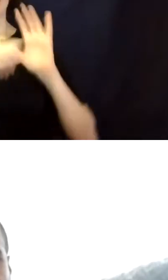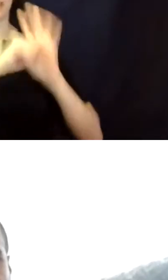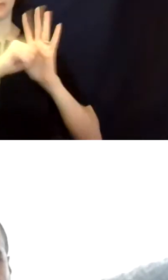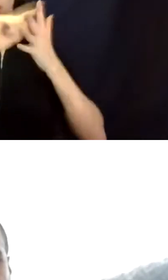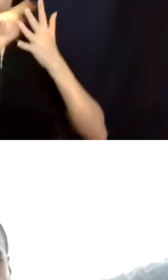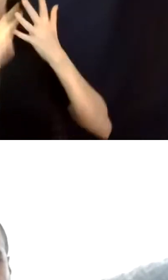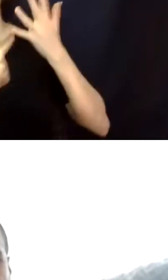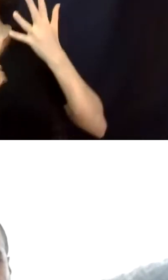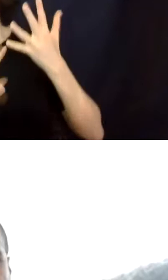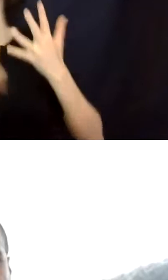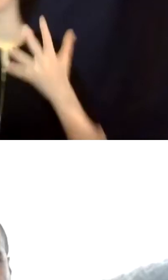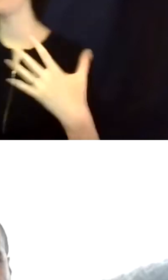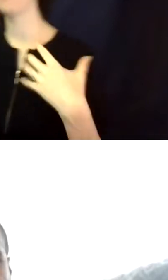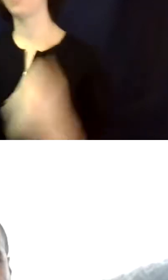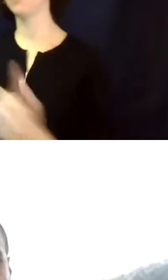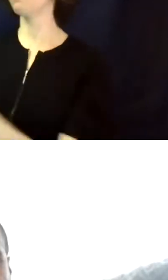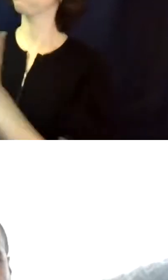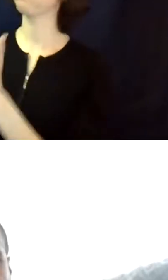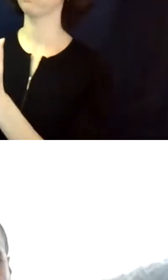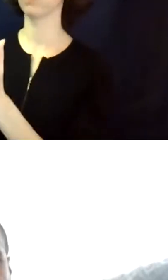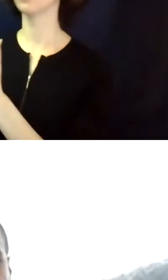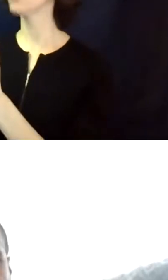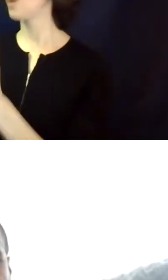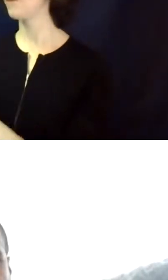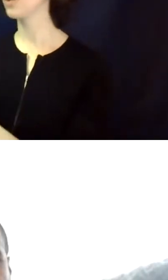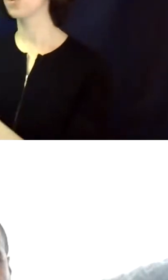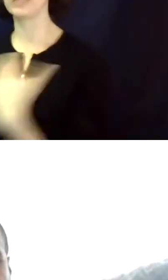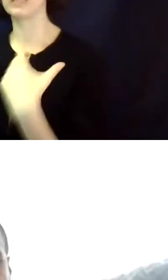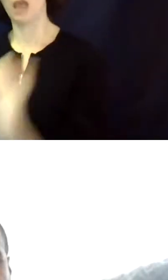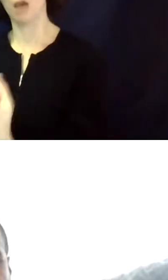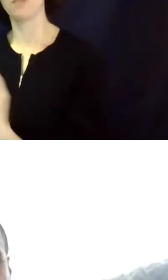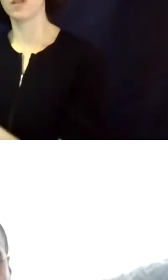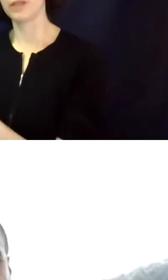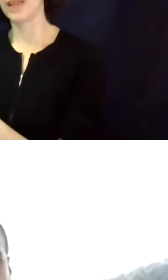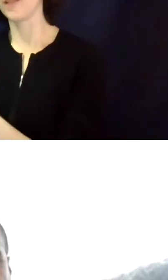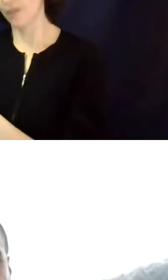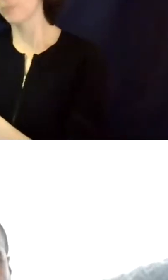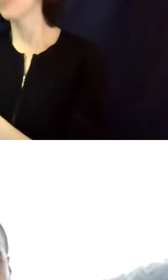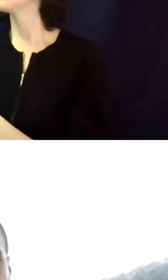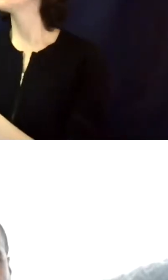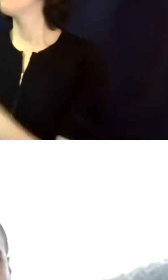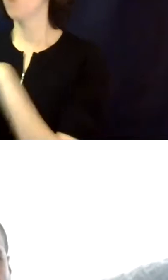that for the person's wellbeing, um, rather than the power of attorney.